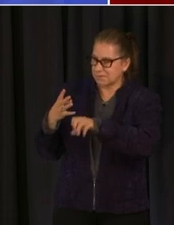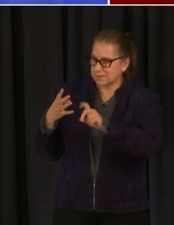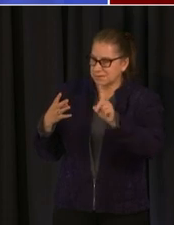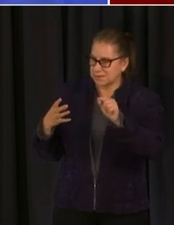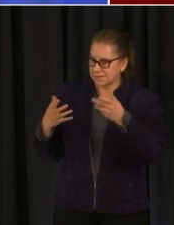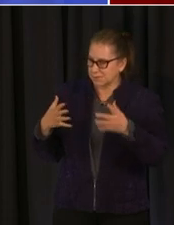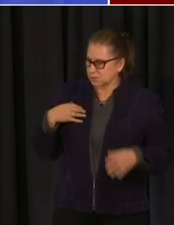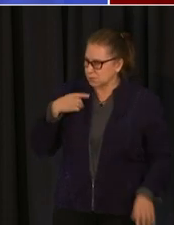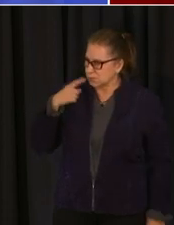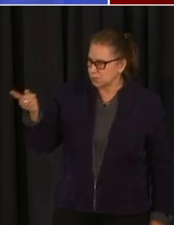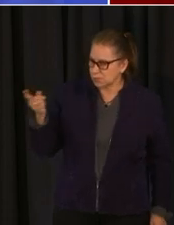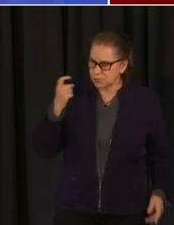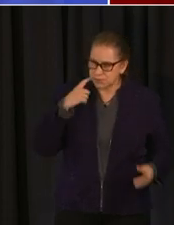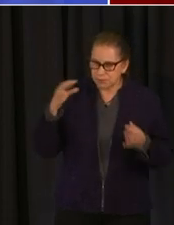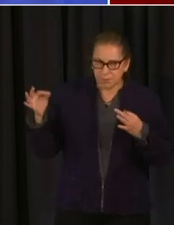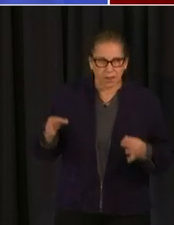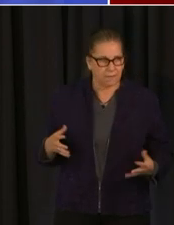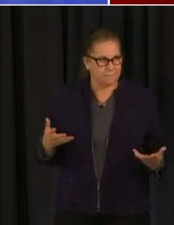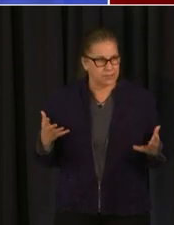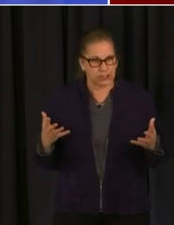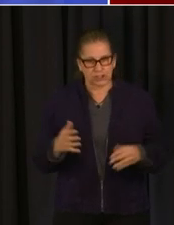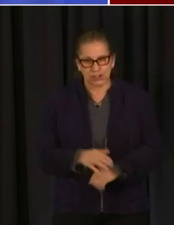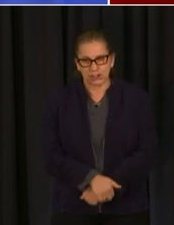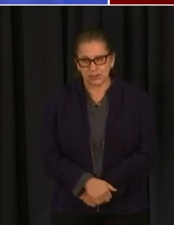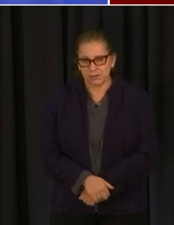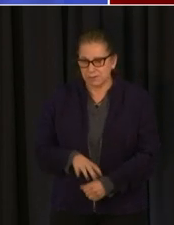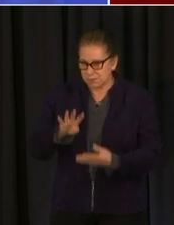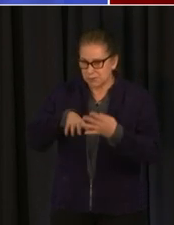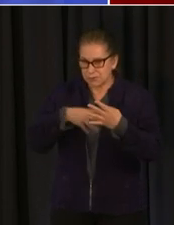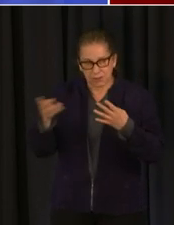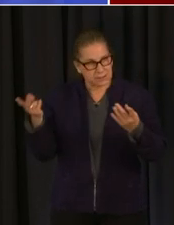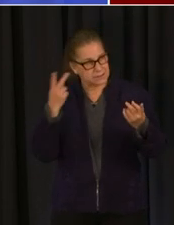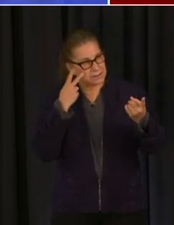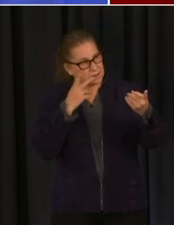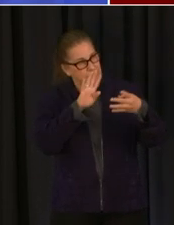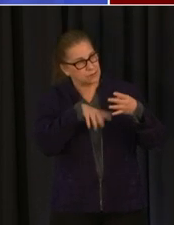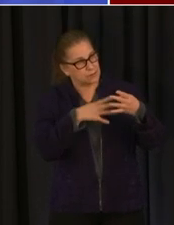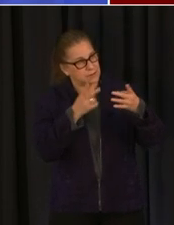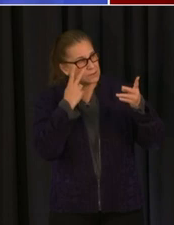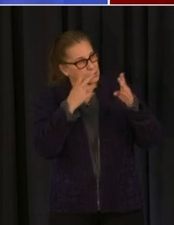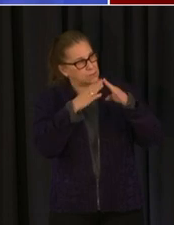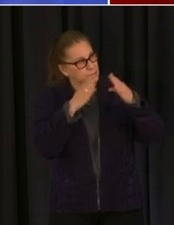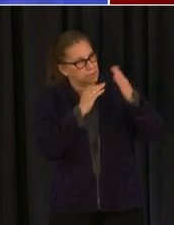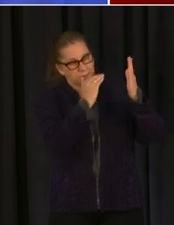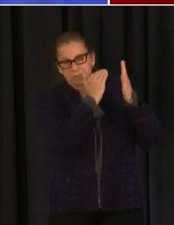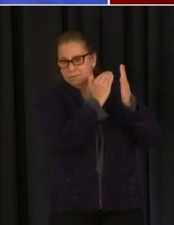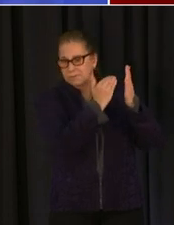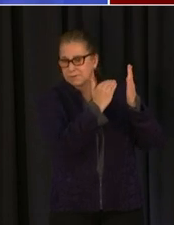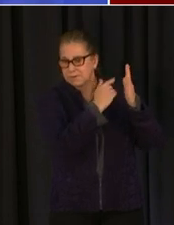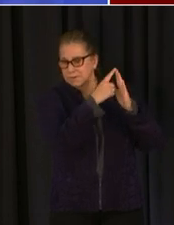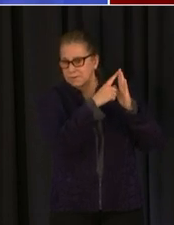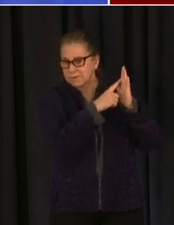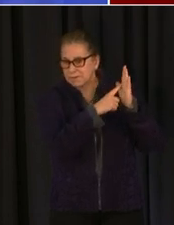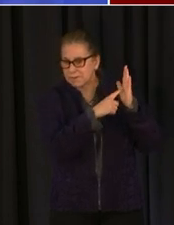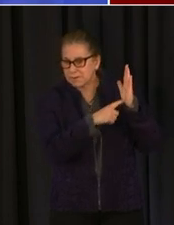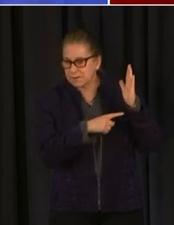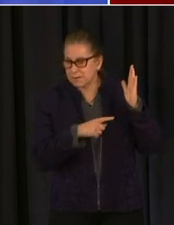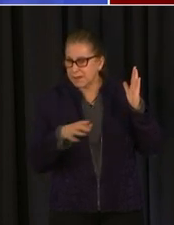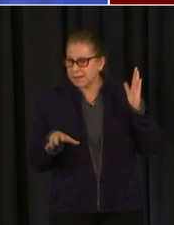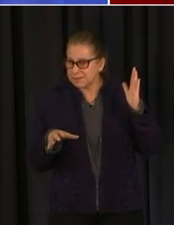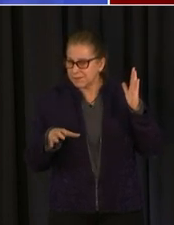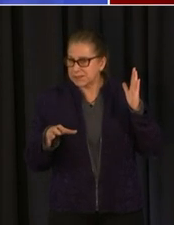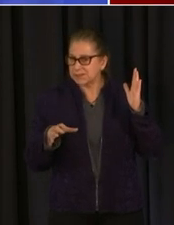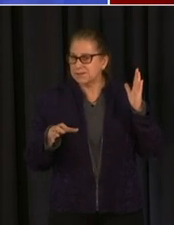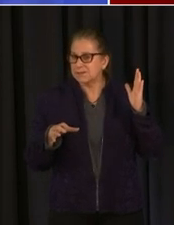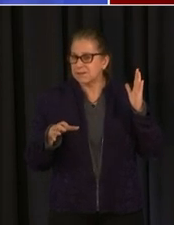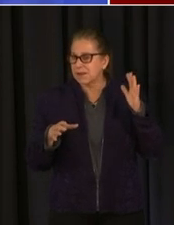we'll go back to the chart largely um commercial activity is going to um restrictions